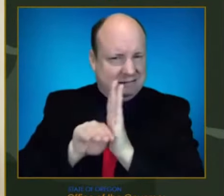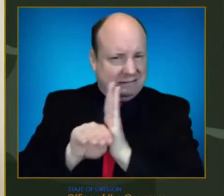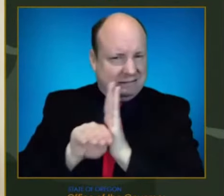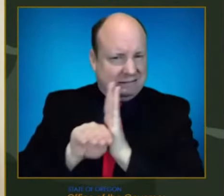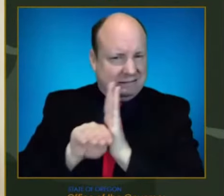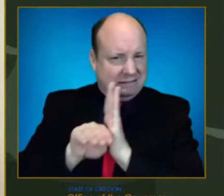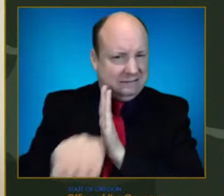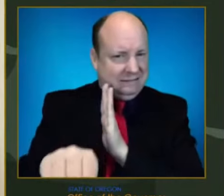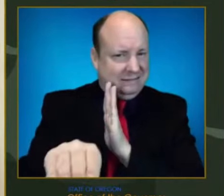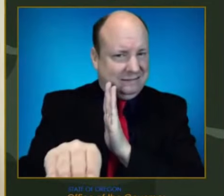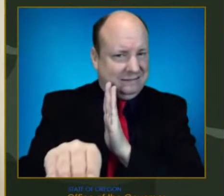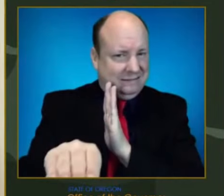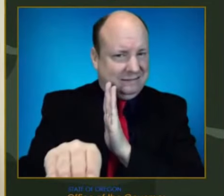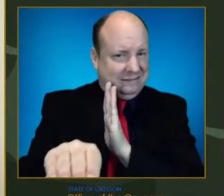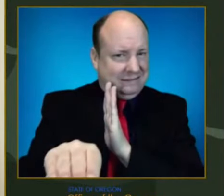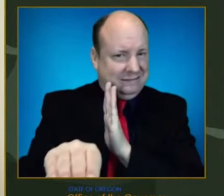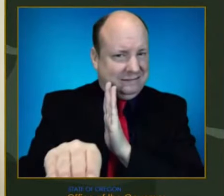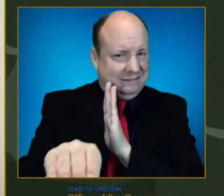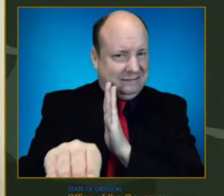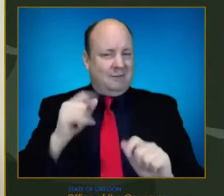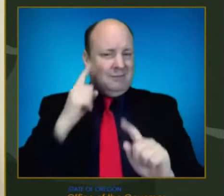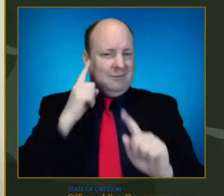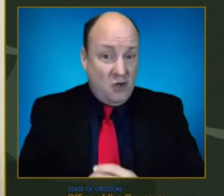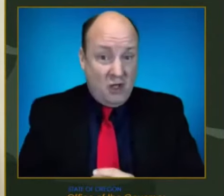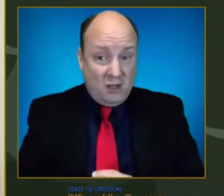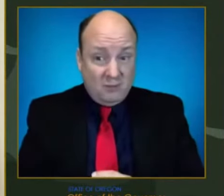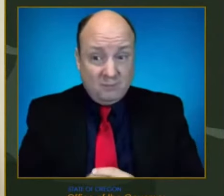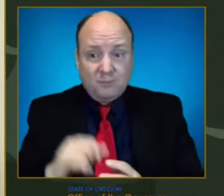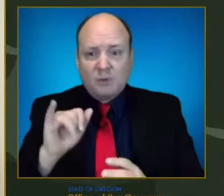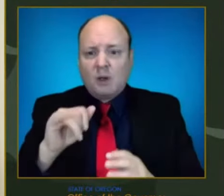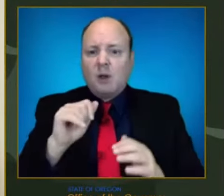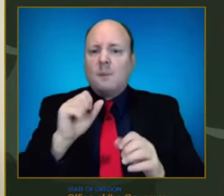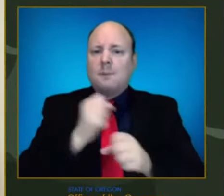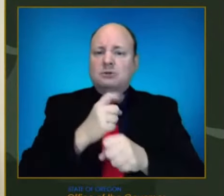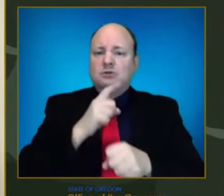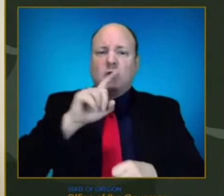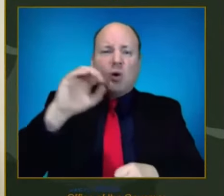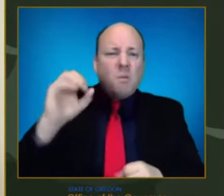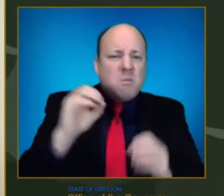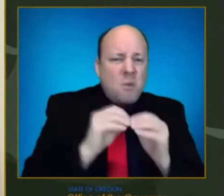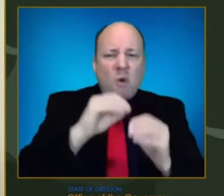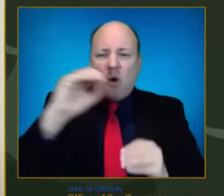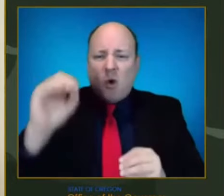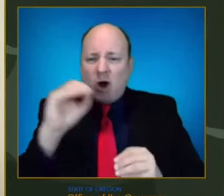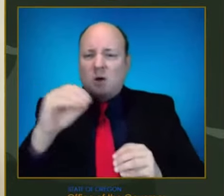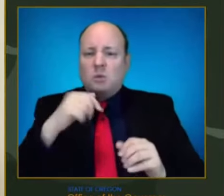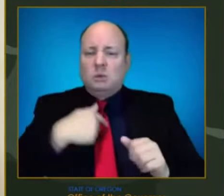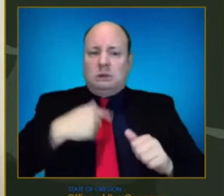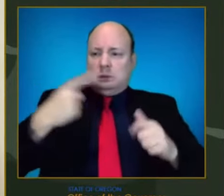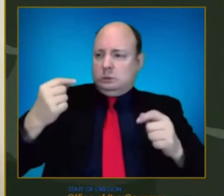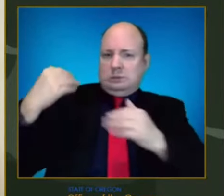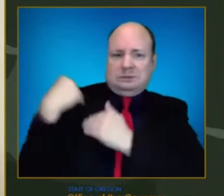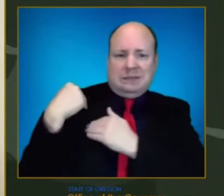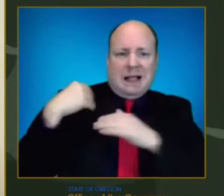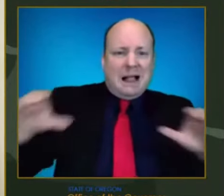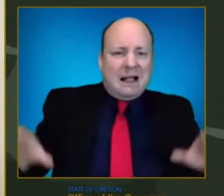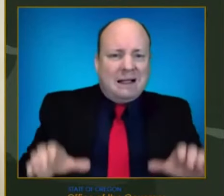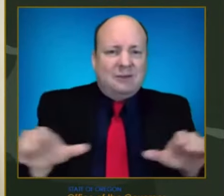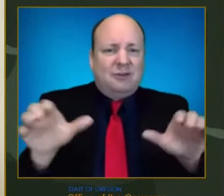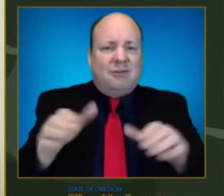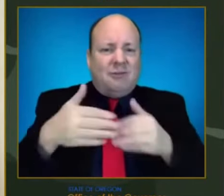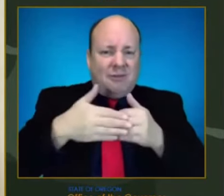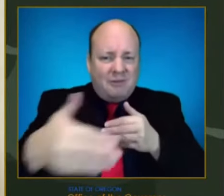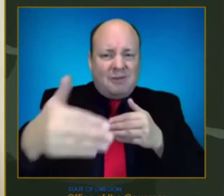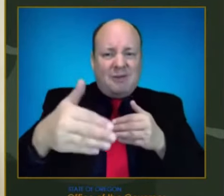boosted in a very short period of time. But we are certainly taking action. And I think Director Allen laid out